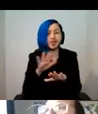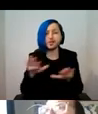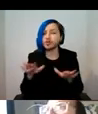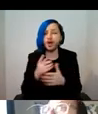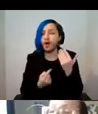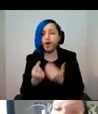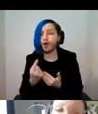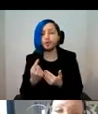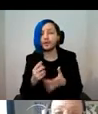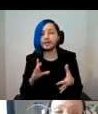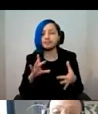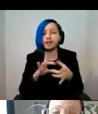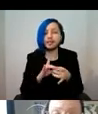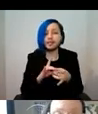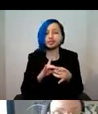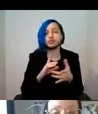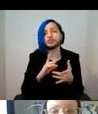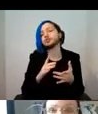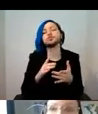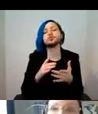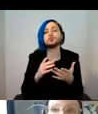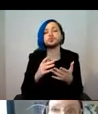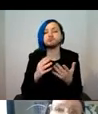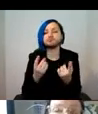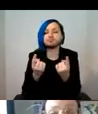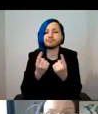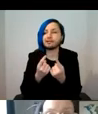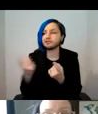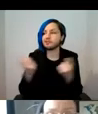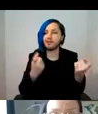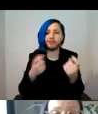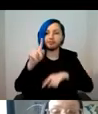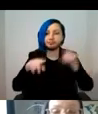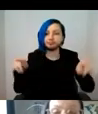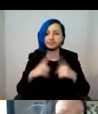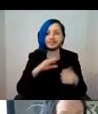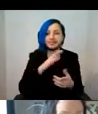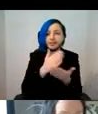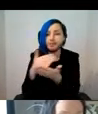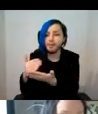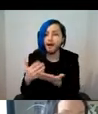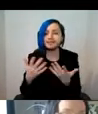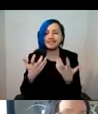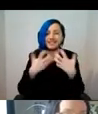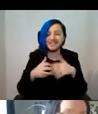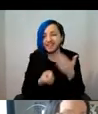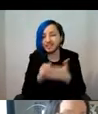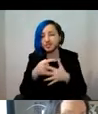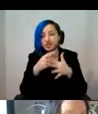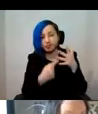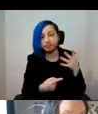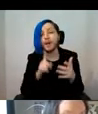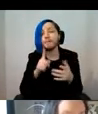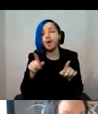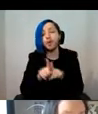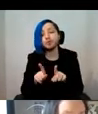the fact that it comes with multiple parts or technical, issues. But they have to